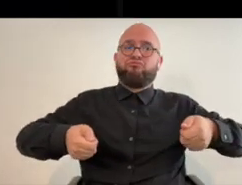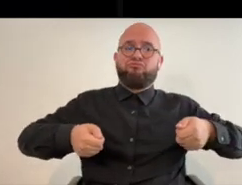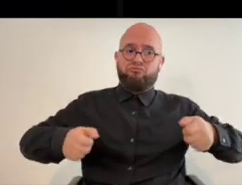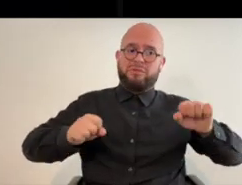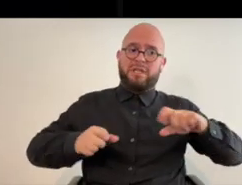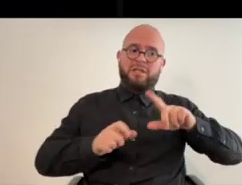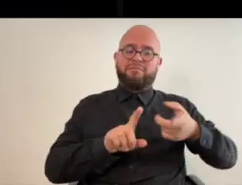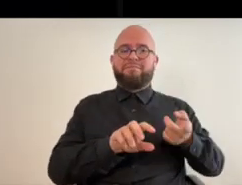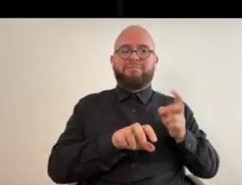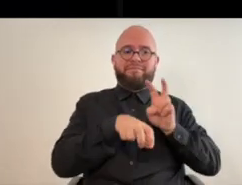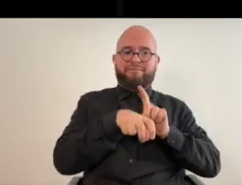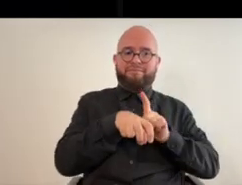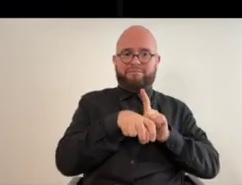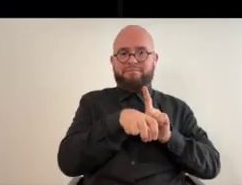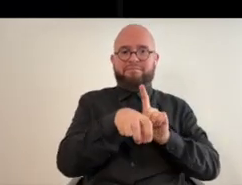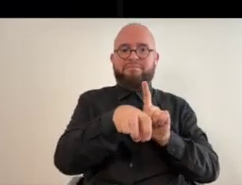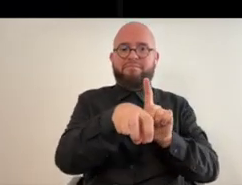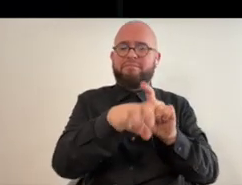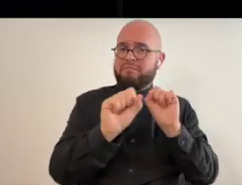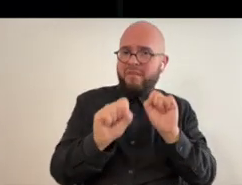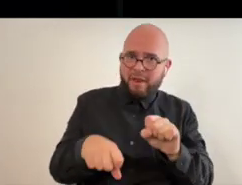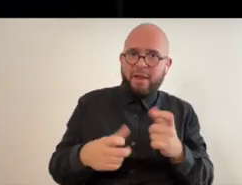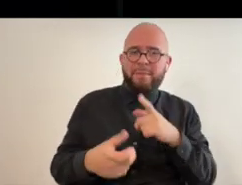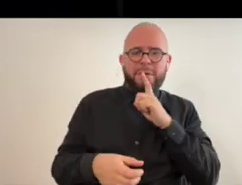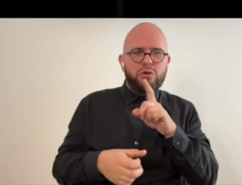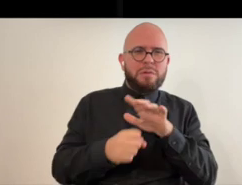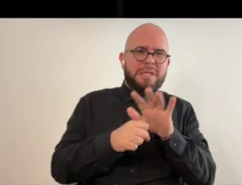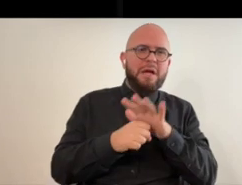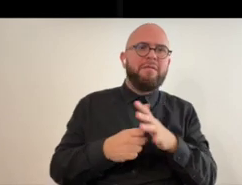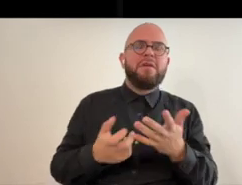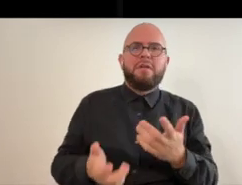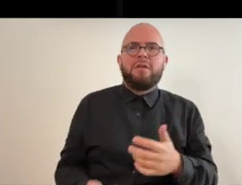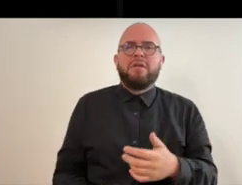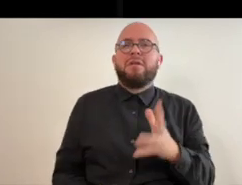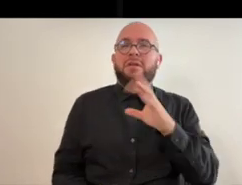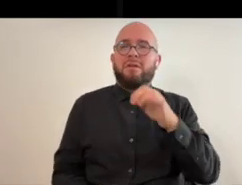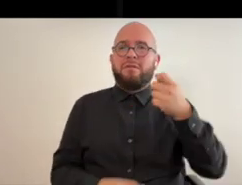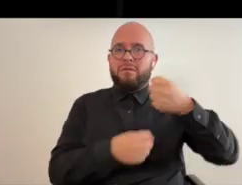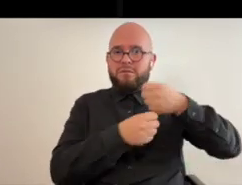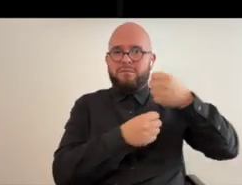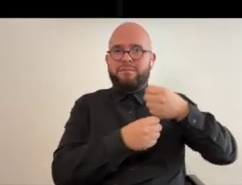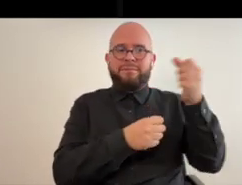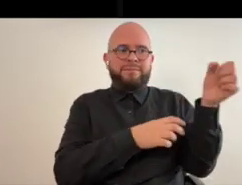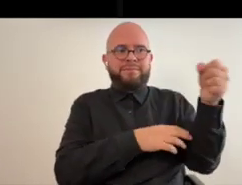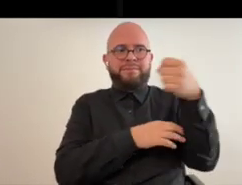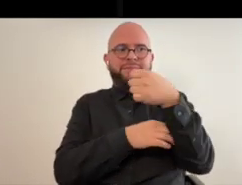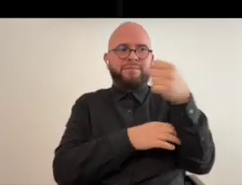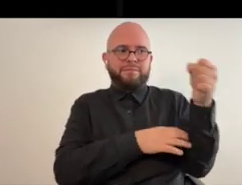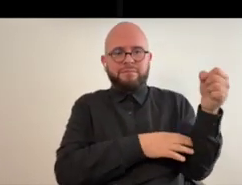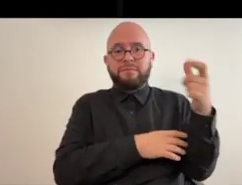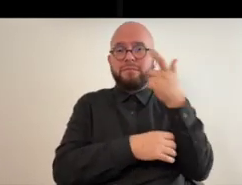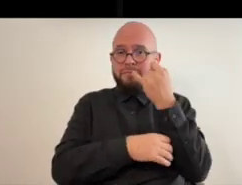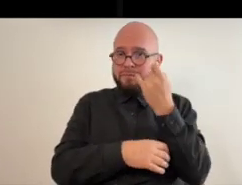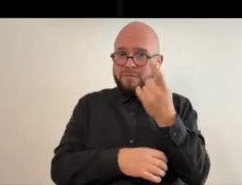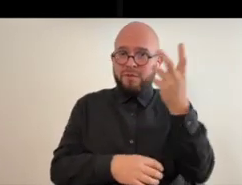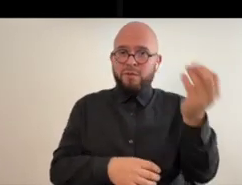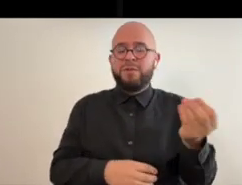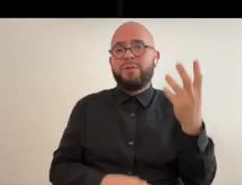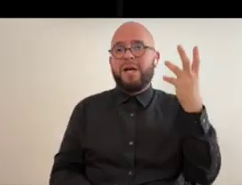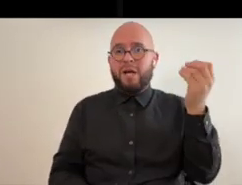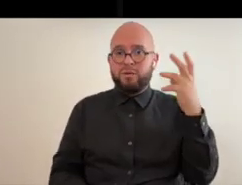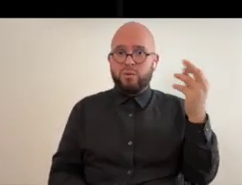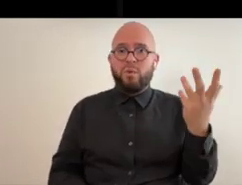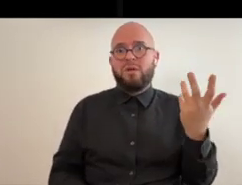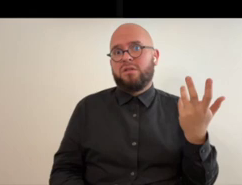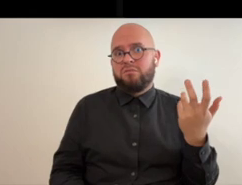um from the back so i made sure of that and the the um umbrella is adjustable because if you are going to an